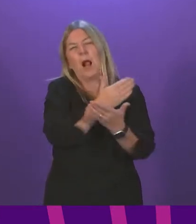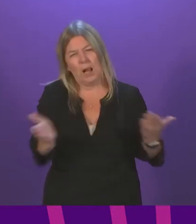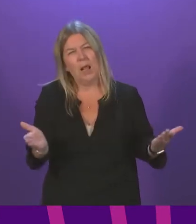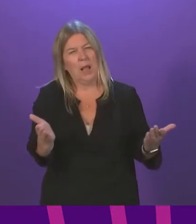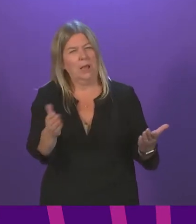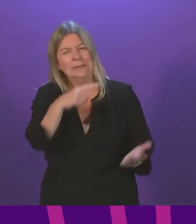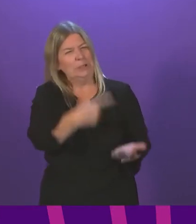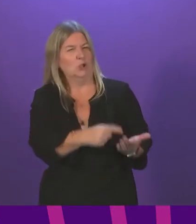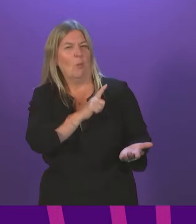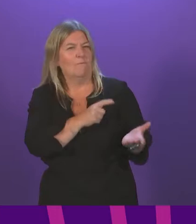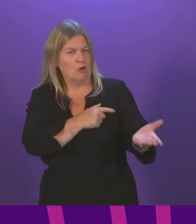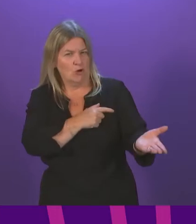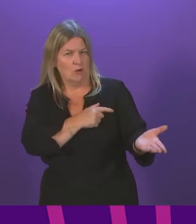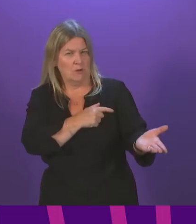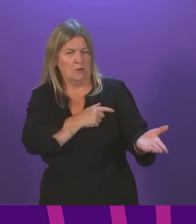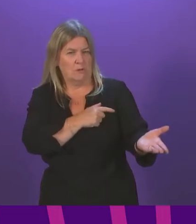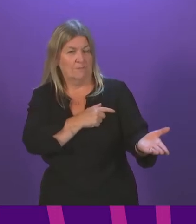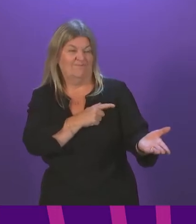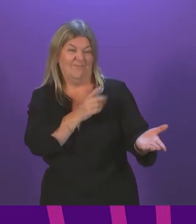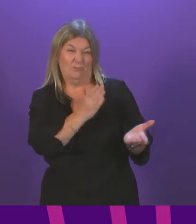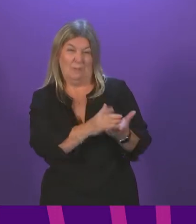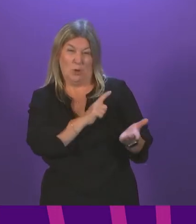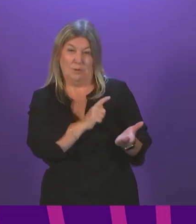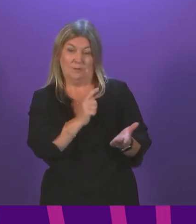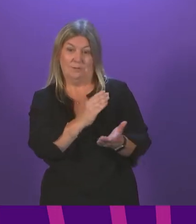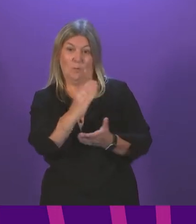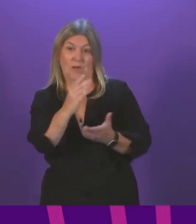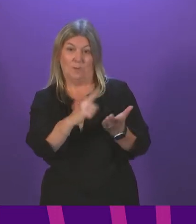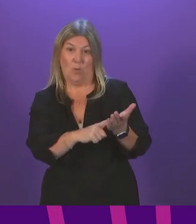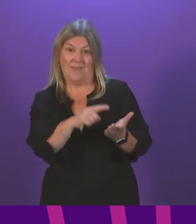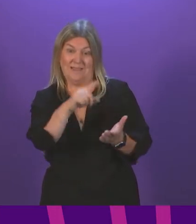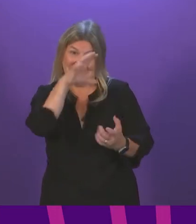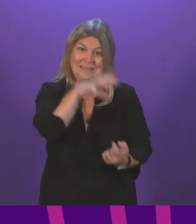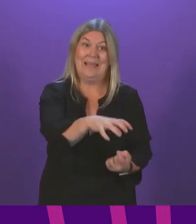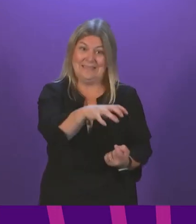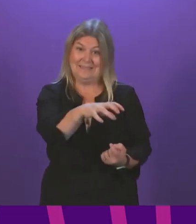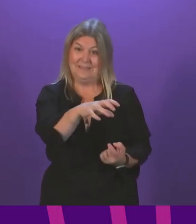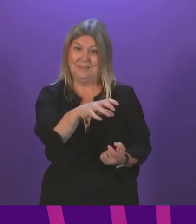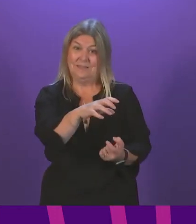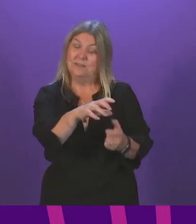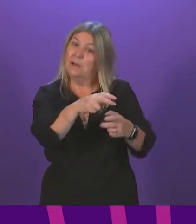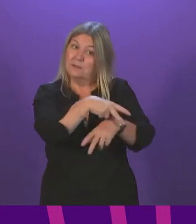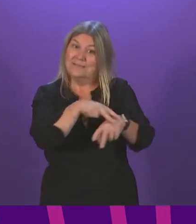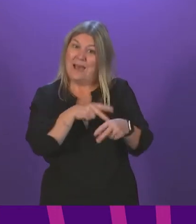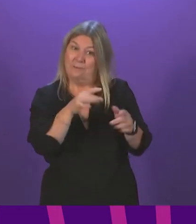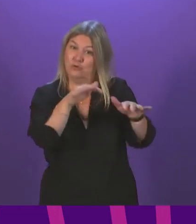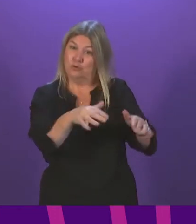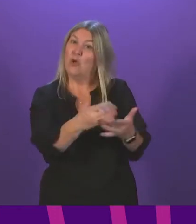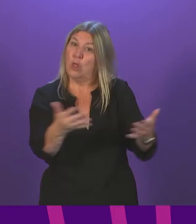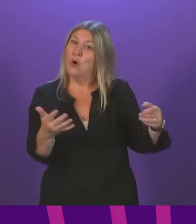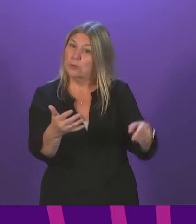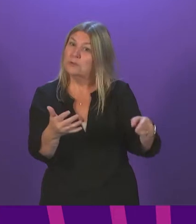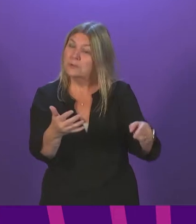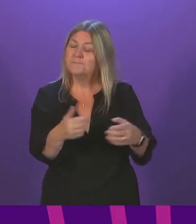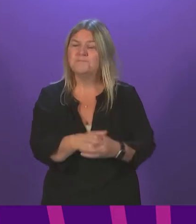and their ongoing investment commitment to the West Lothian-sited French-owned facility. As Scottish Enterprise have also supported the company,